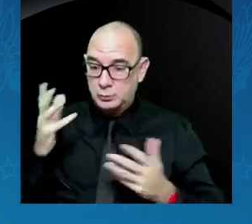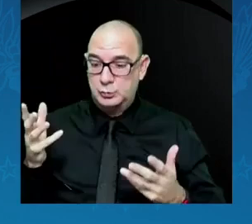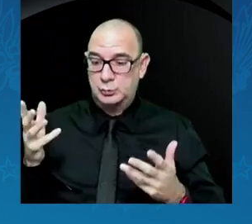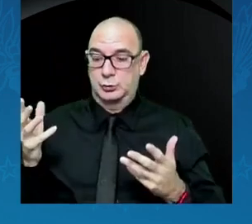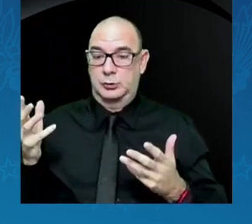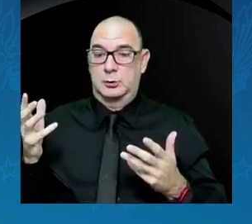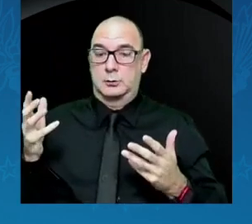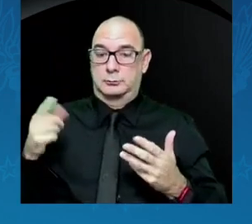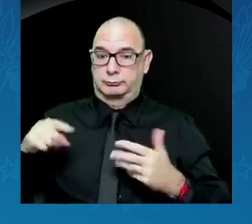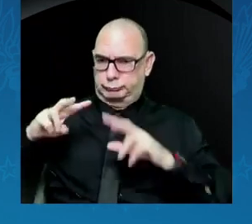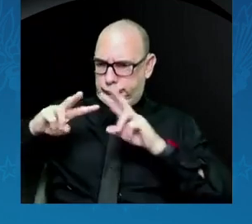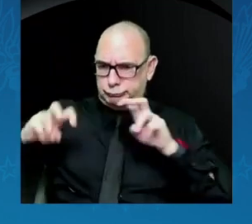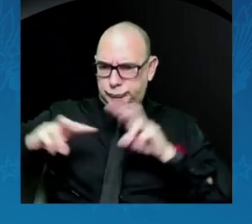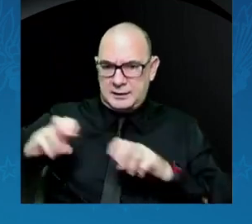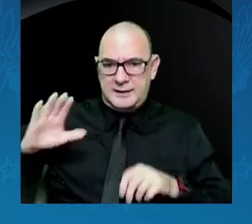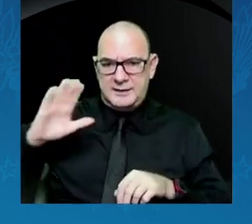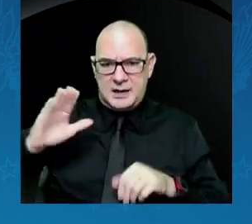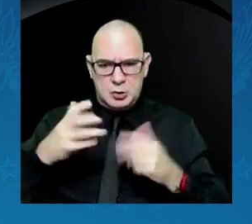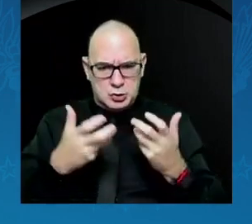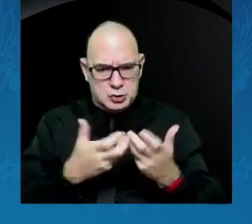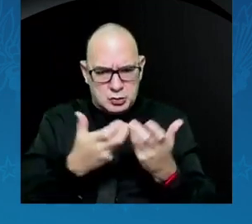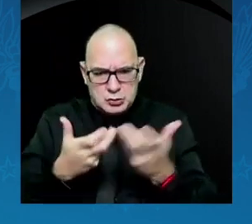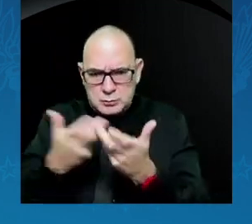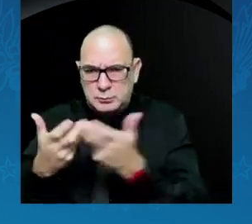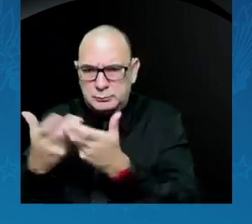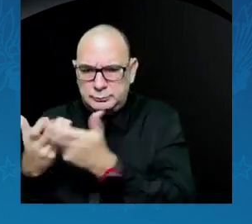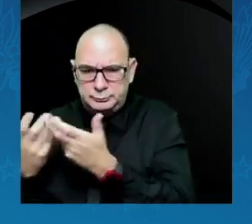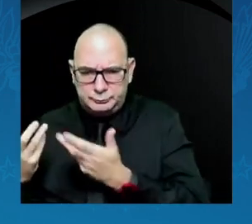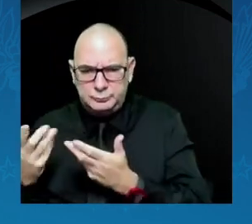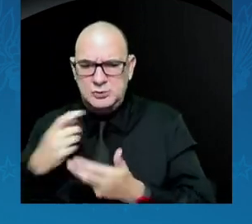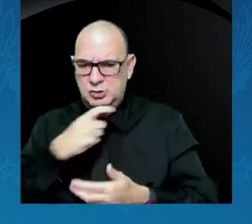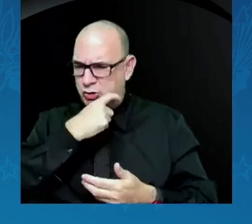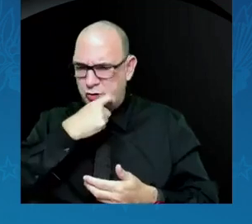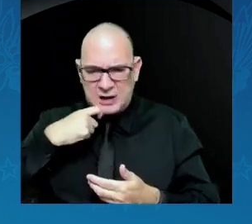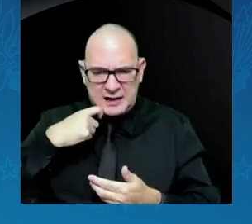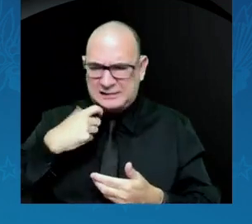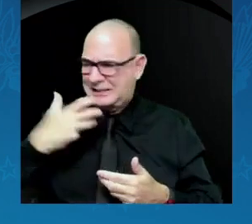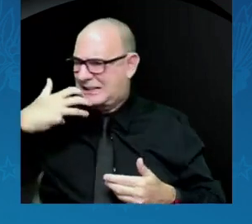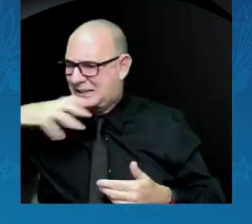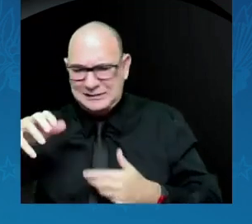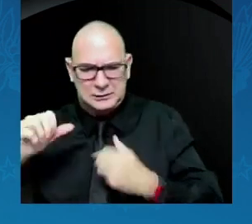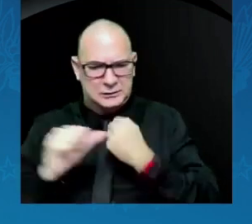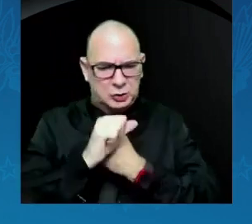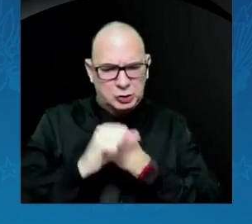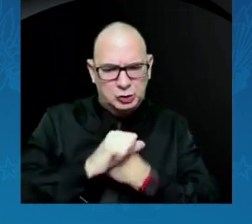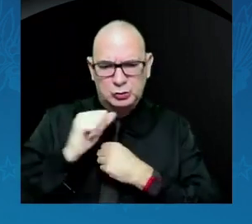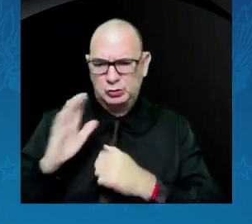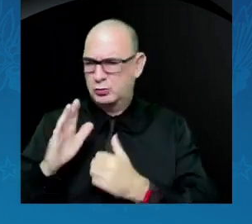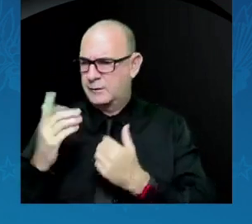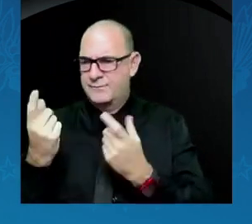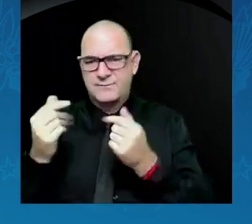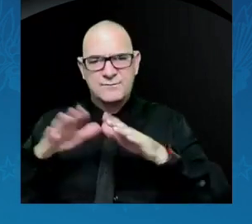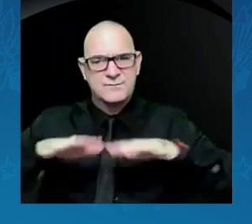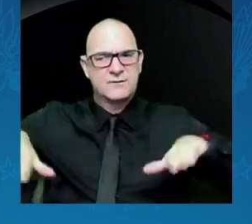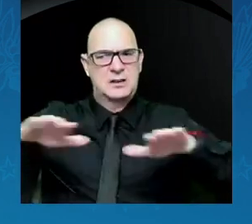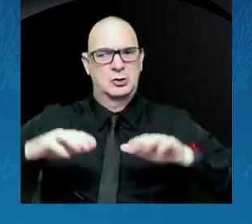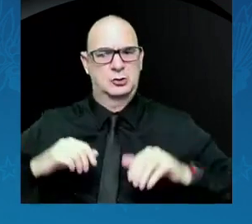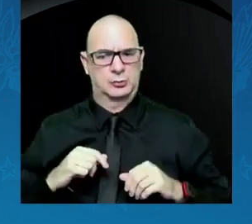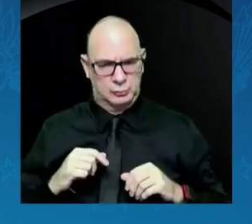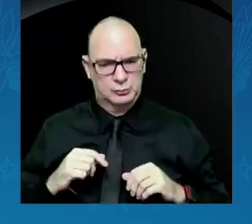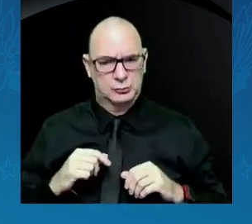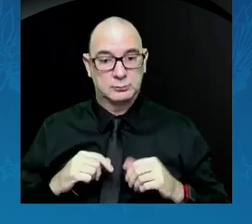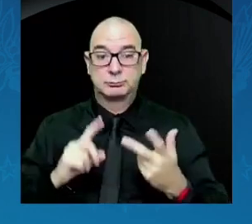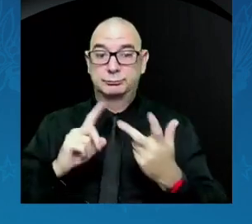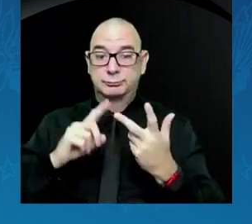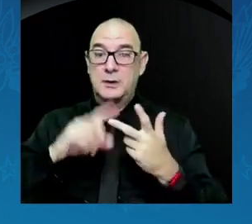heat threaten their yield. These images can be used by scientists who are